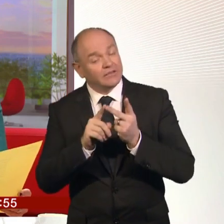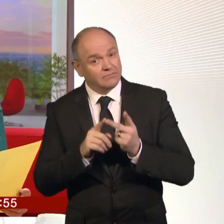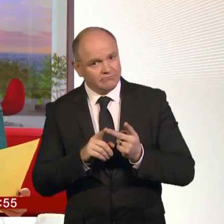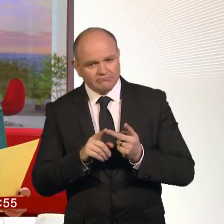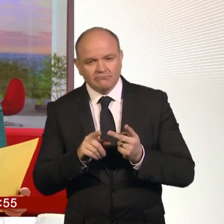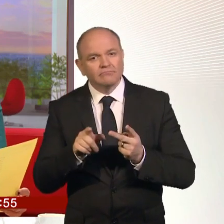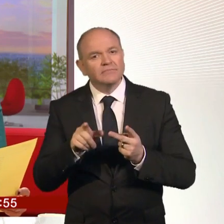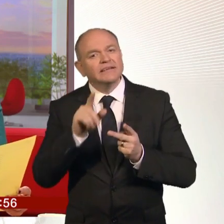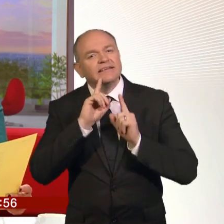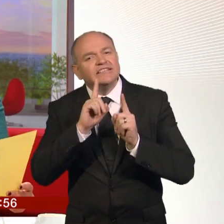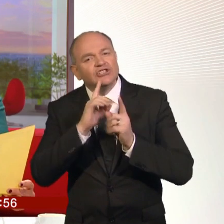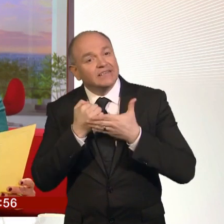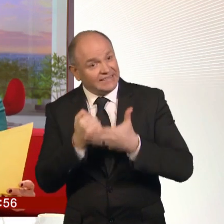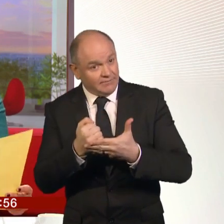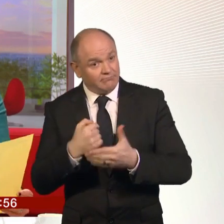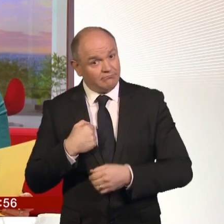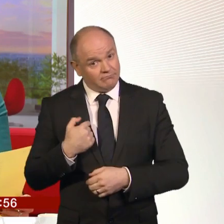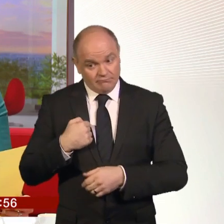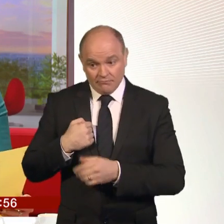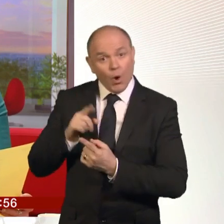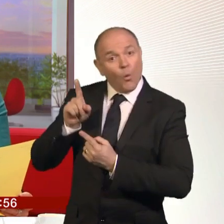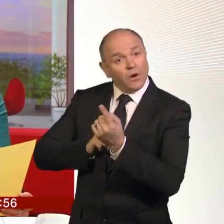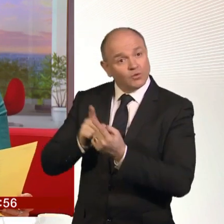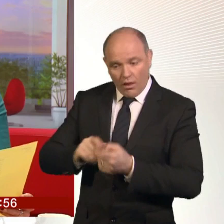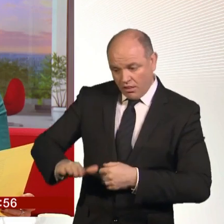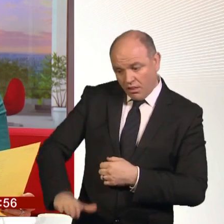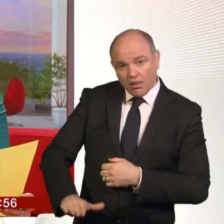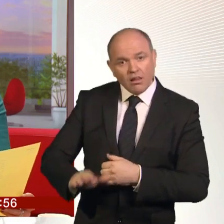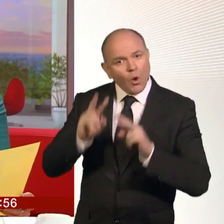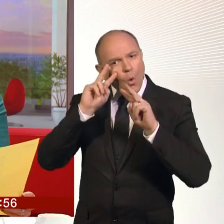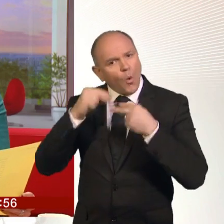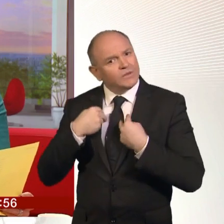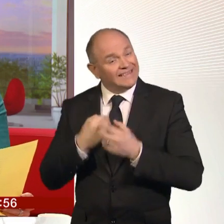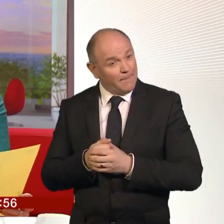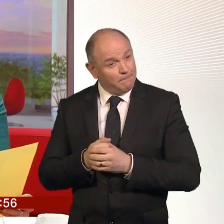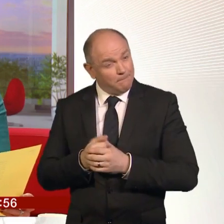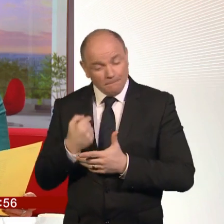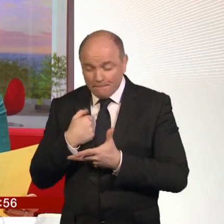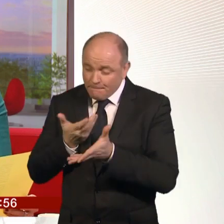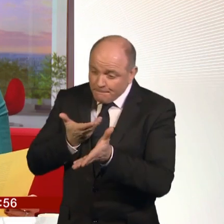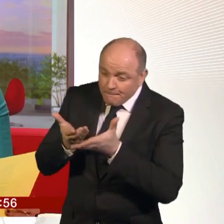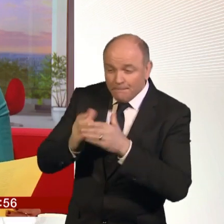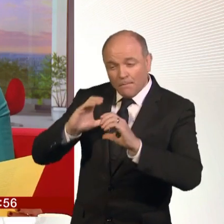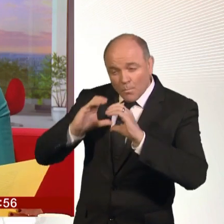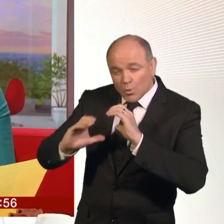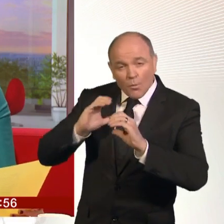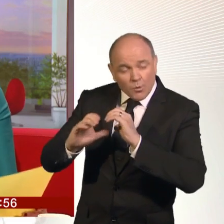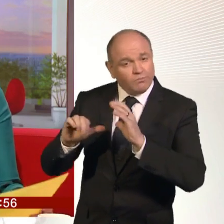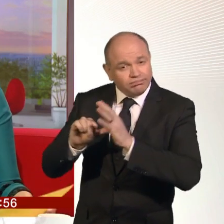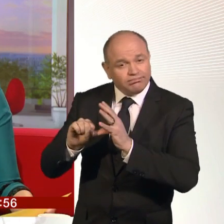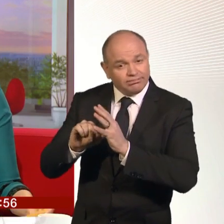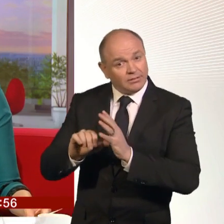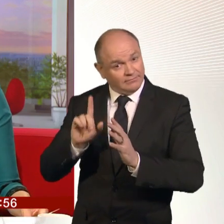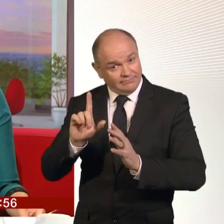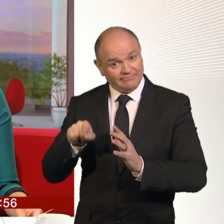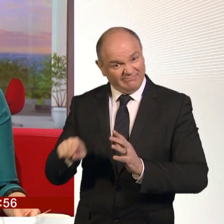severely autistic five-year-old child. I'm one-to-one with her every day. She's almost completely uncommunicative, often kicks out and bites at me and other